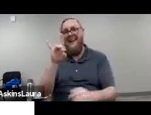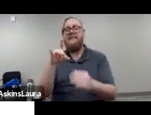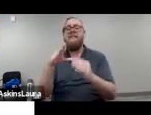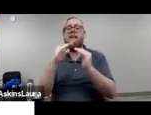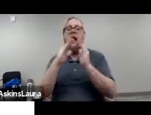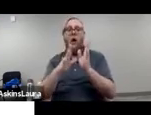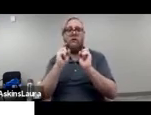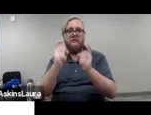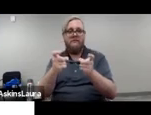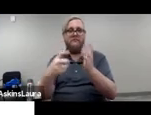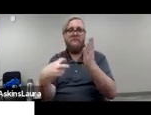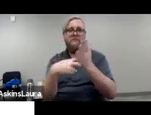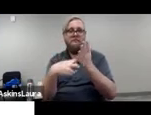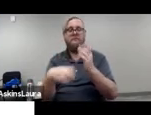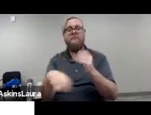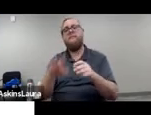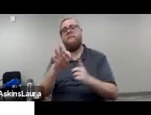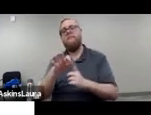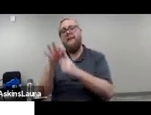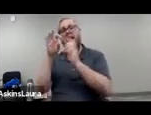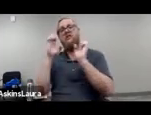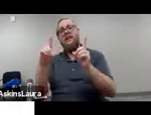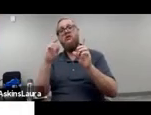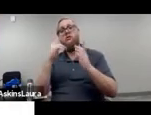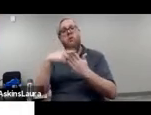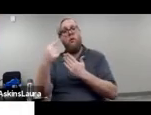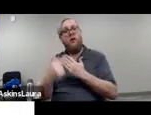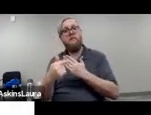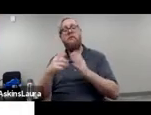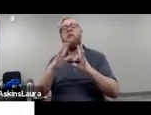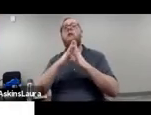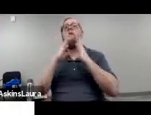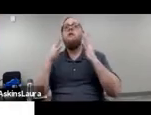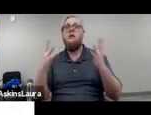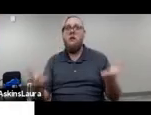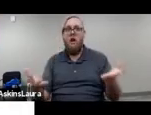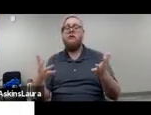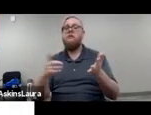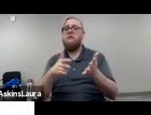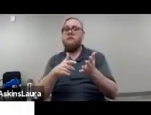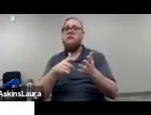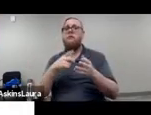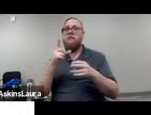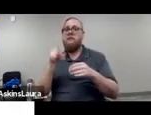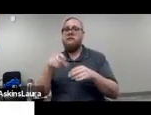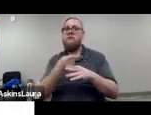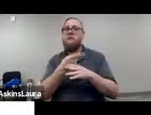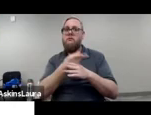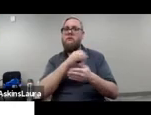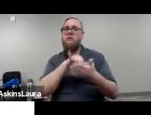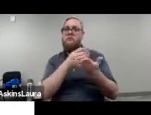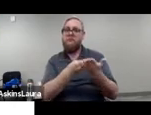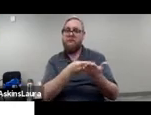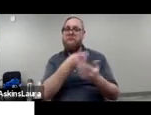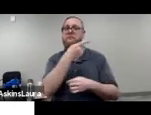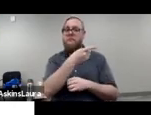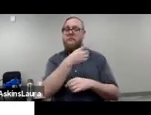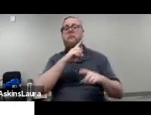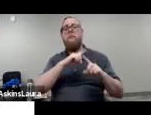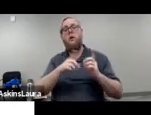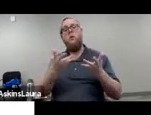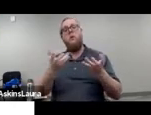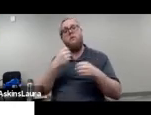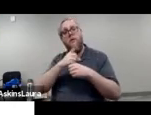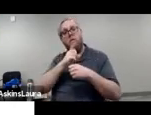special education programs. There's a whole lot at stake. And with that said, we want to make sure that people with disabilities